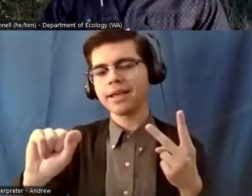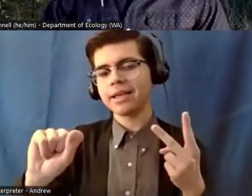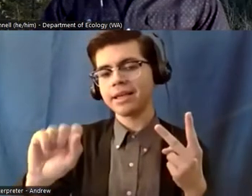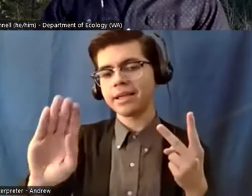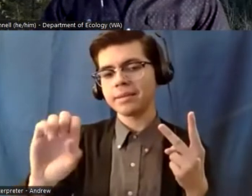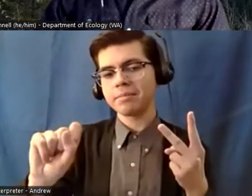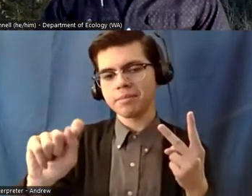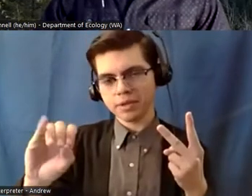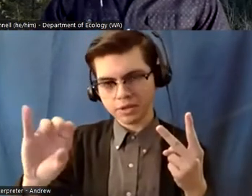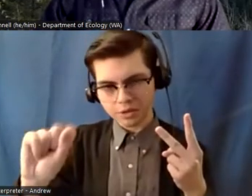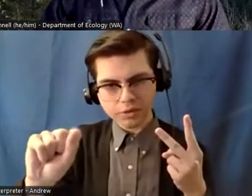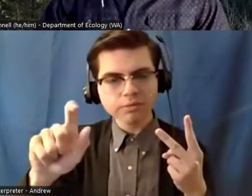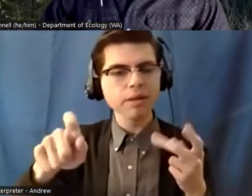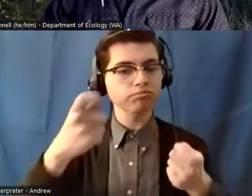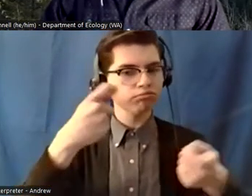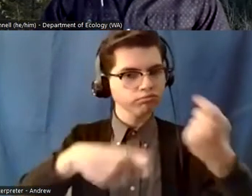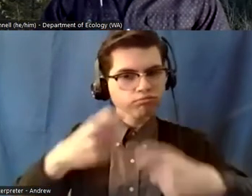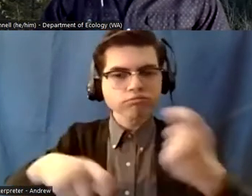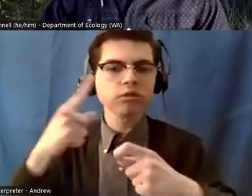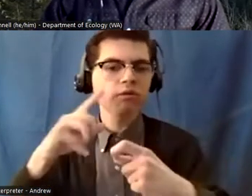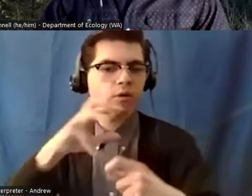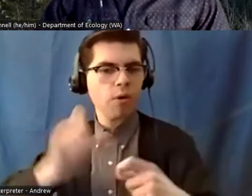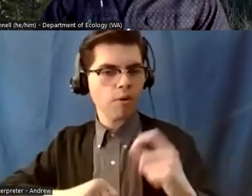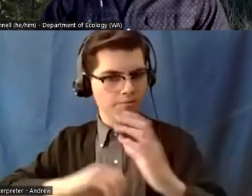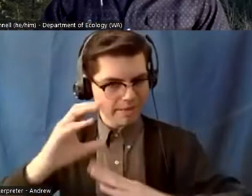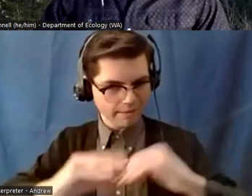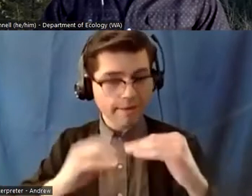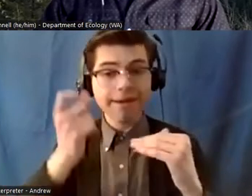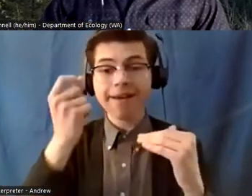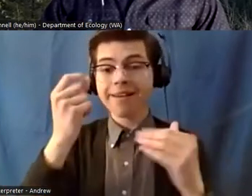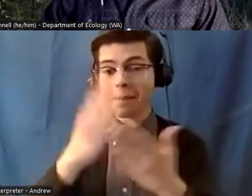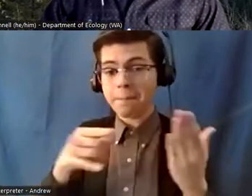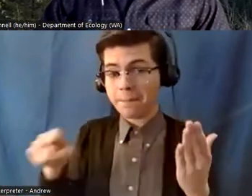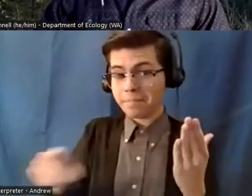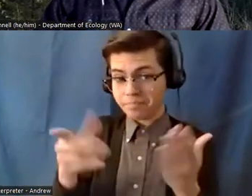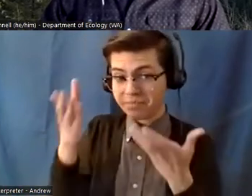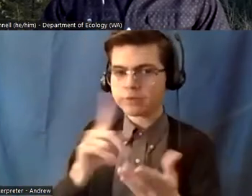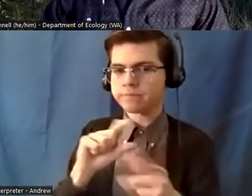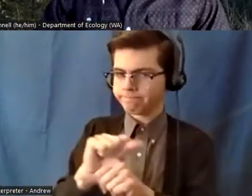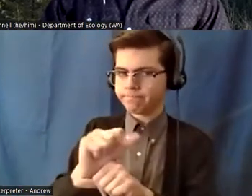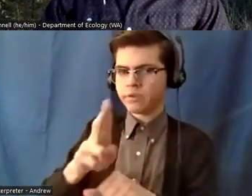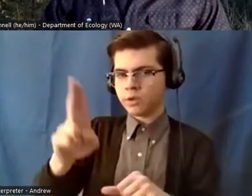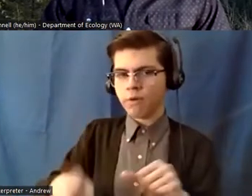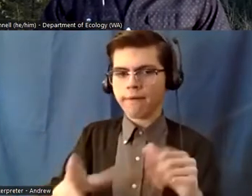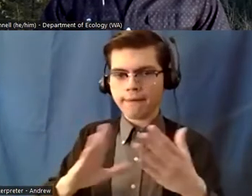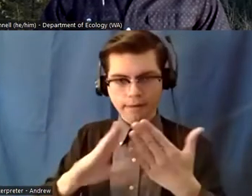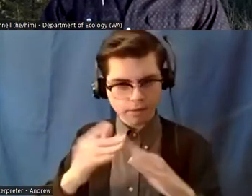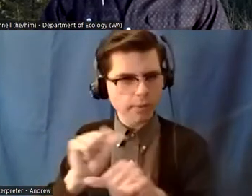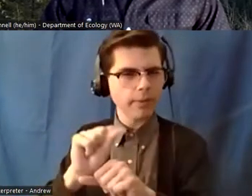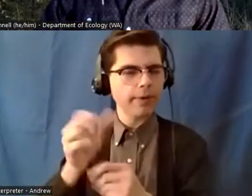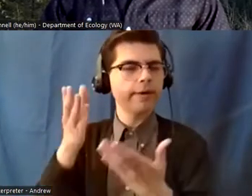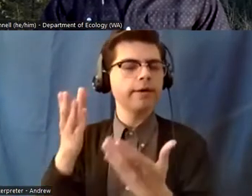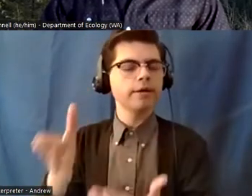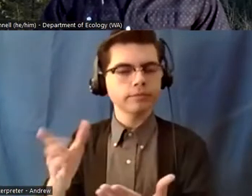some of the older a lot older structures um some were in an actual historic town that we were working in and so there was